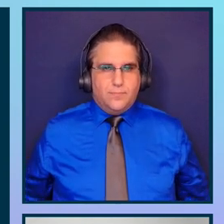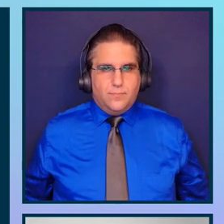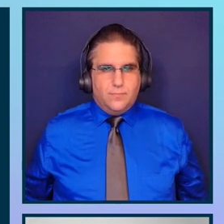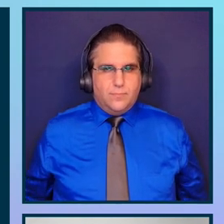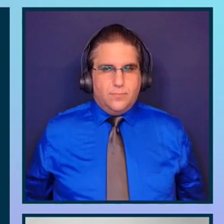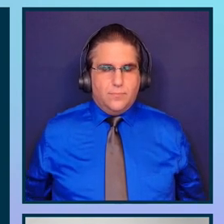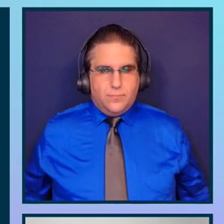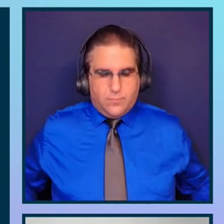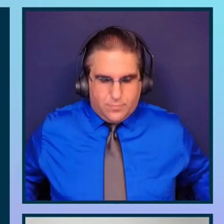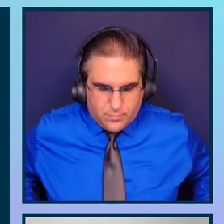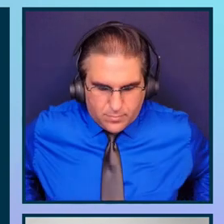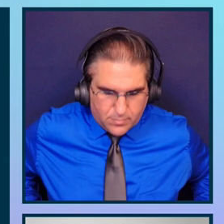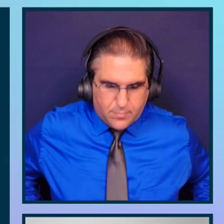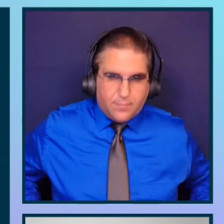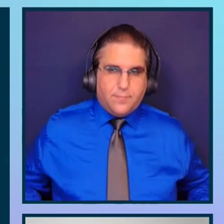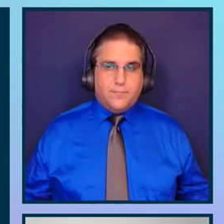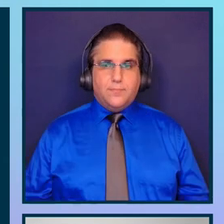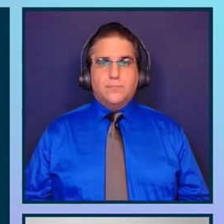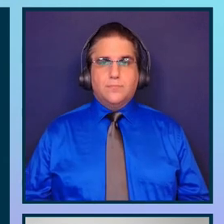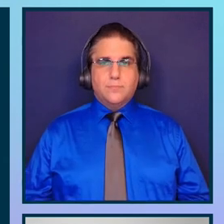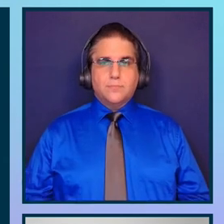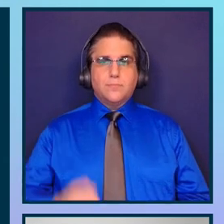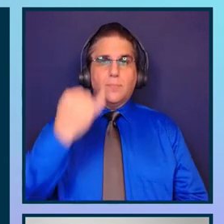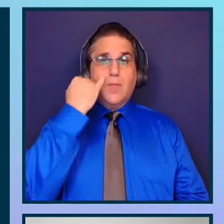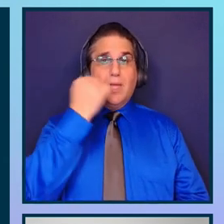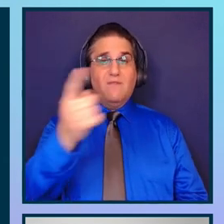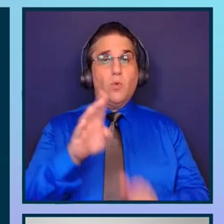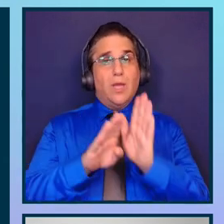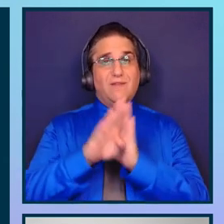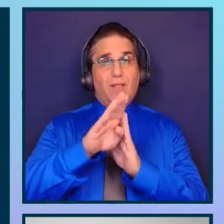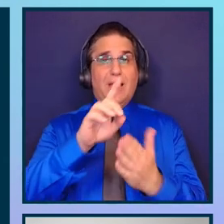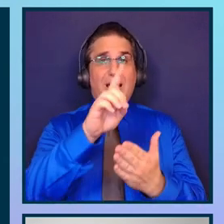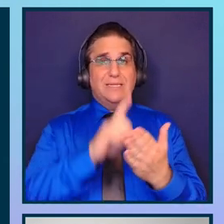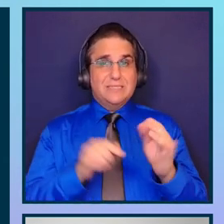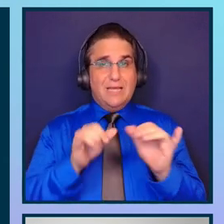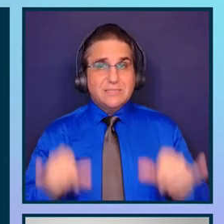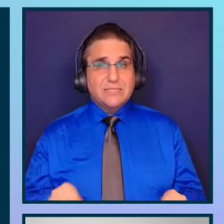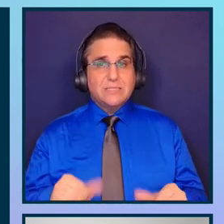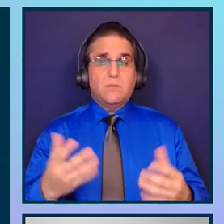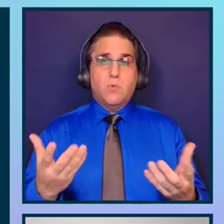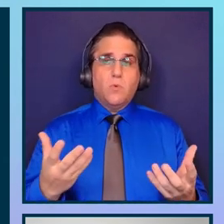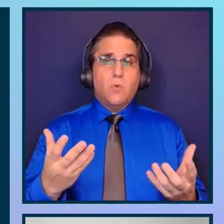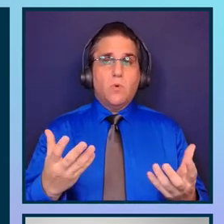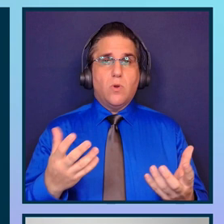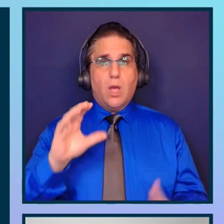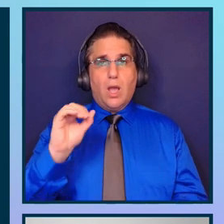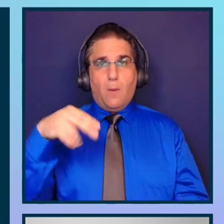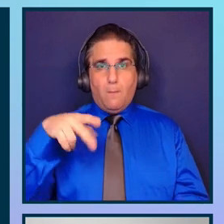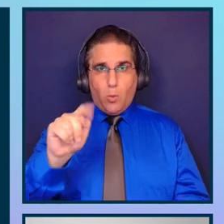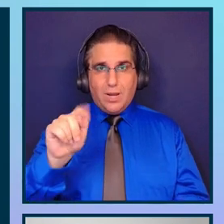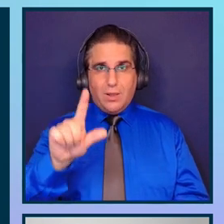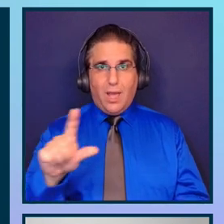If you are developing a design system or a component library,